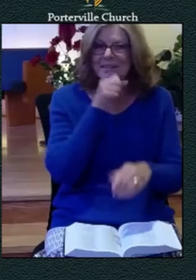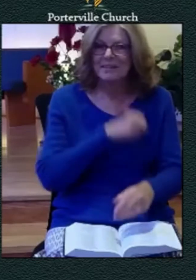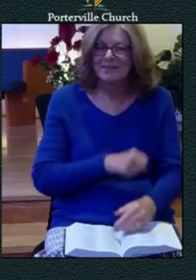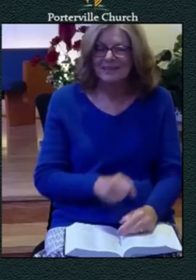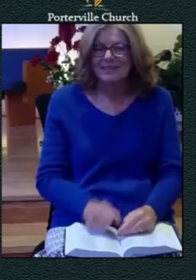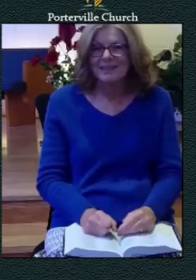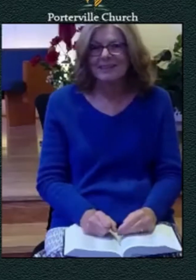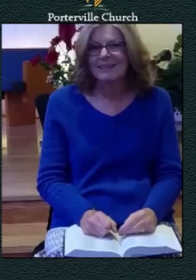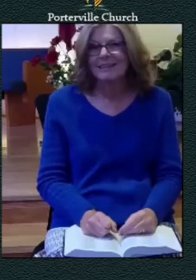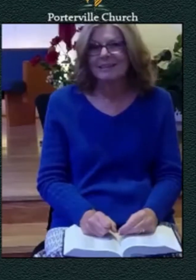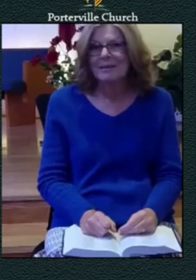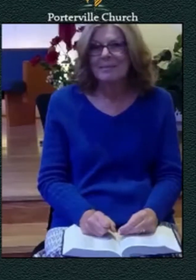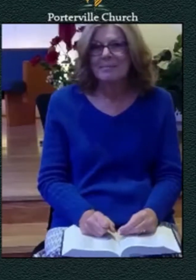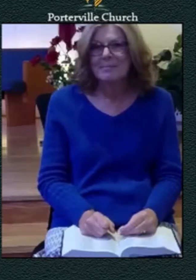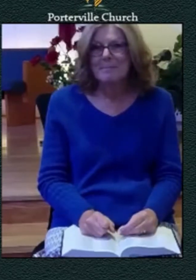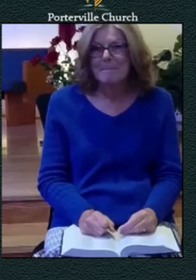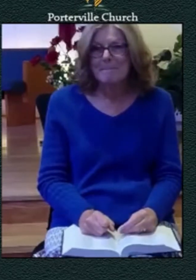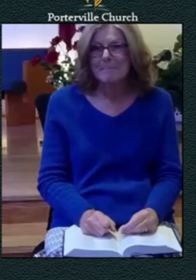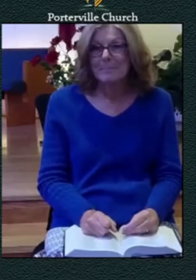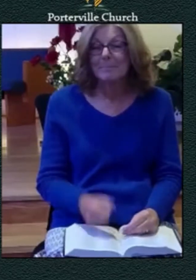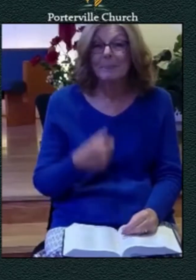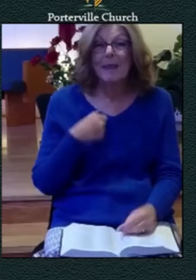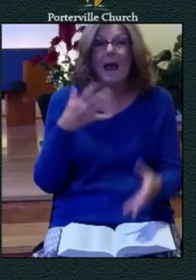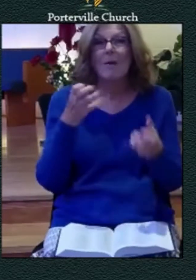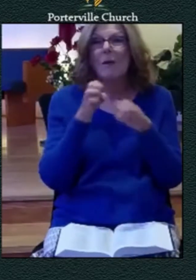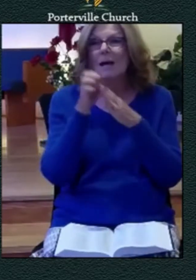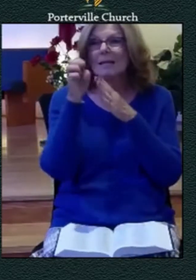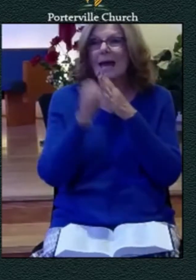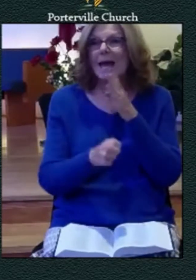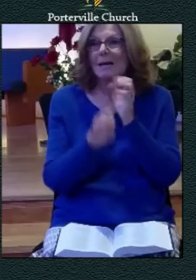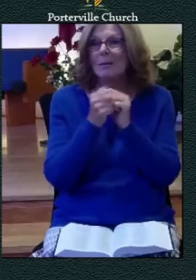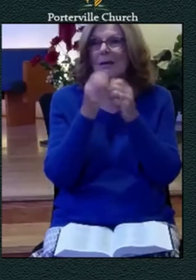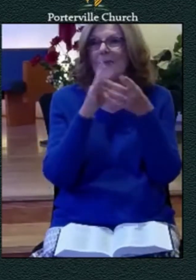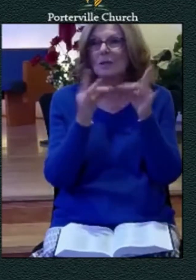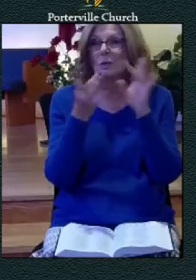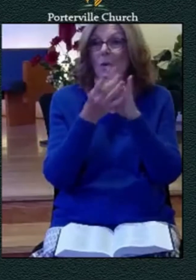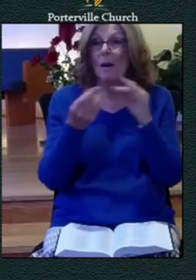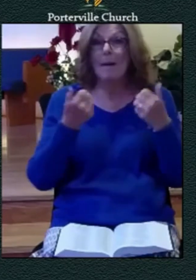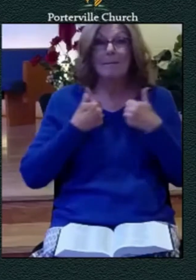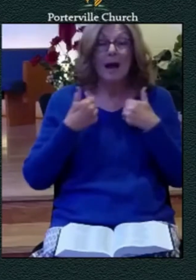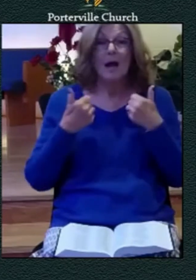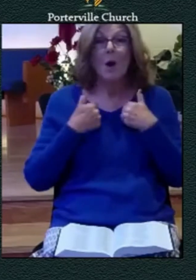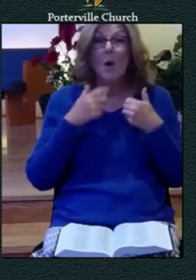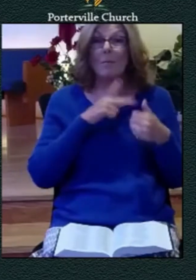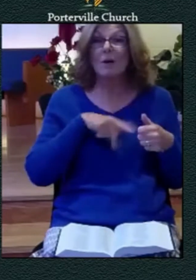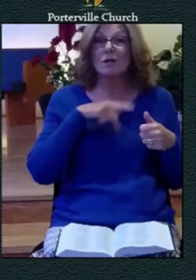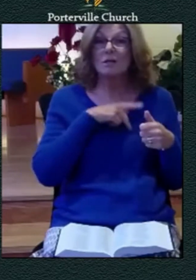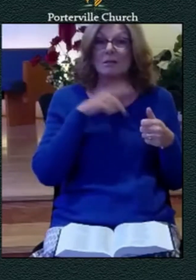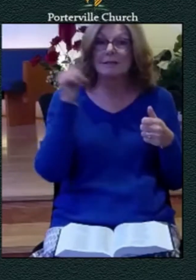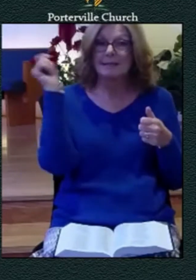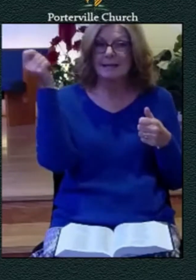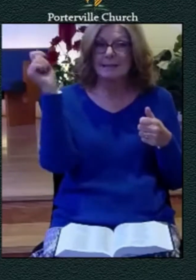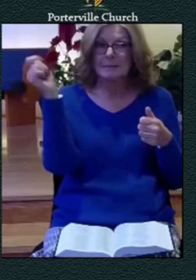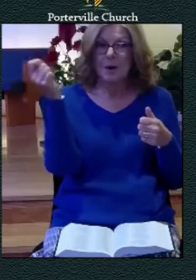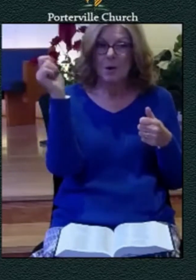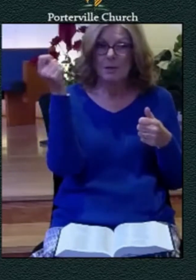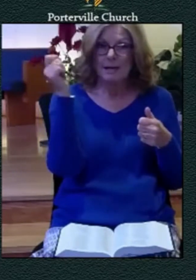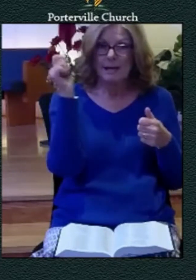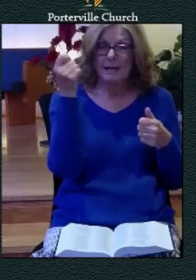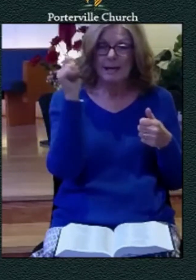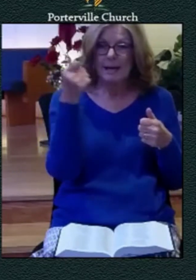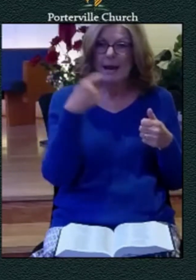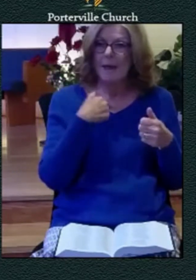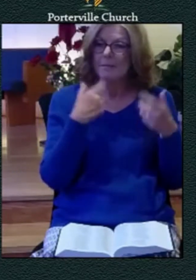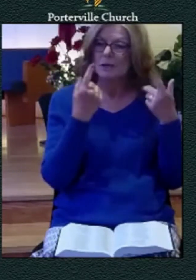but um i just want to end with this it's my own personal testimony testimony on these very things i've been trying to say